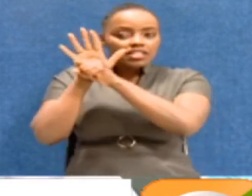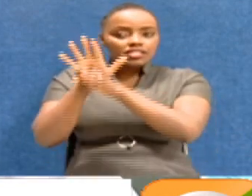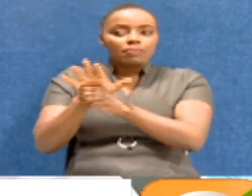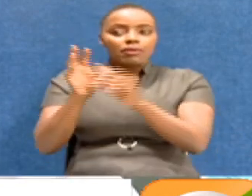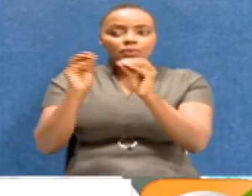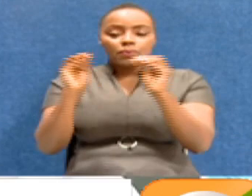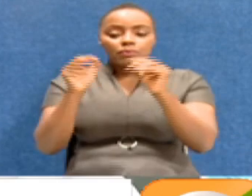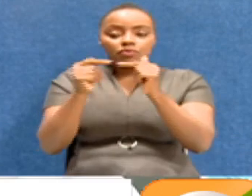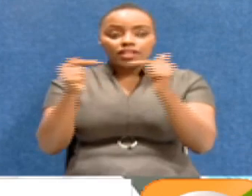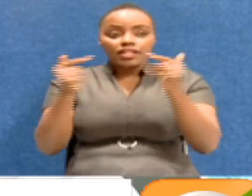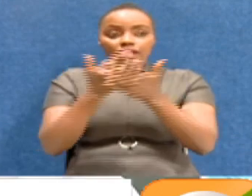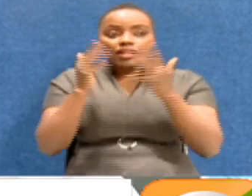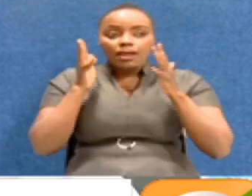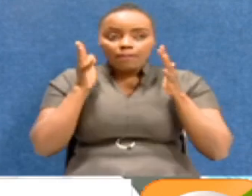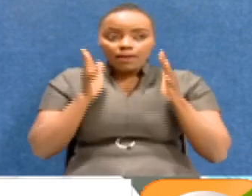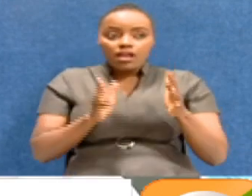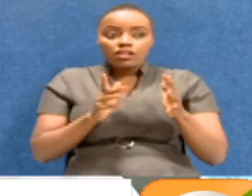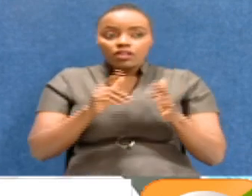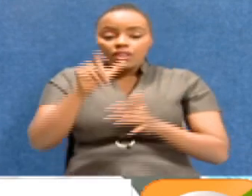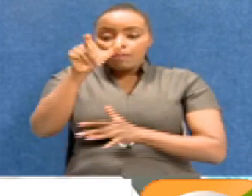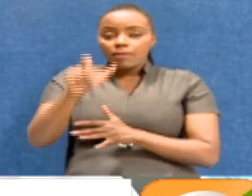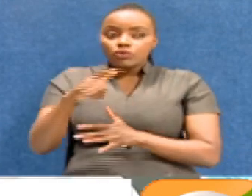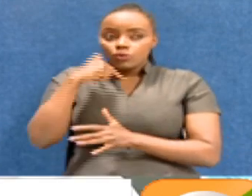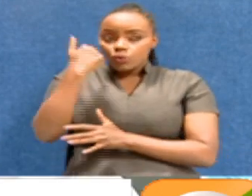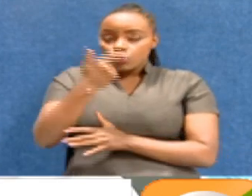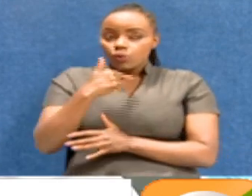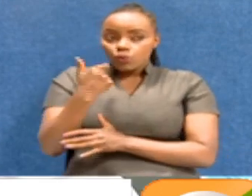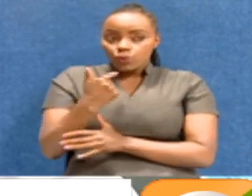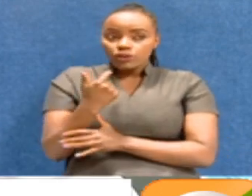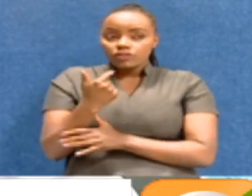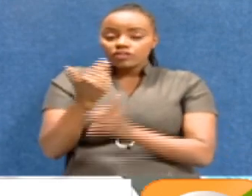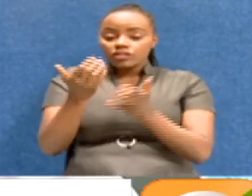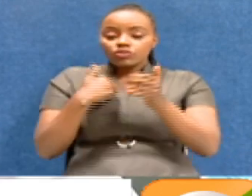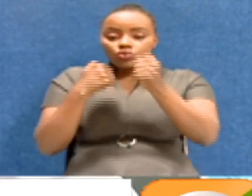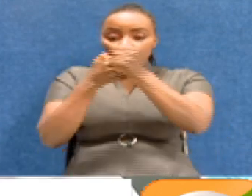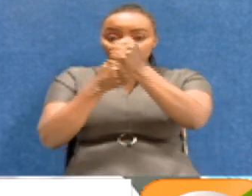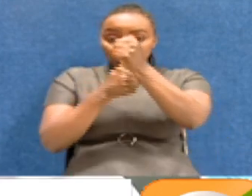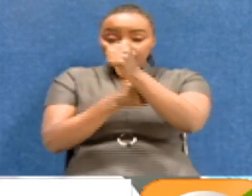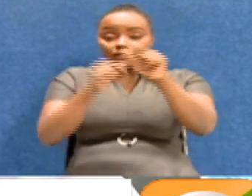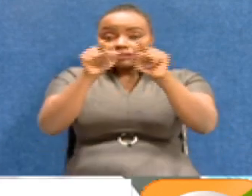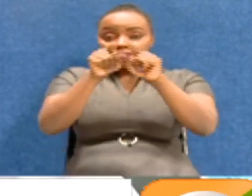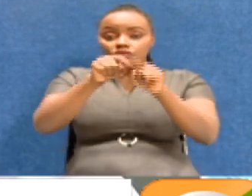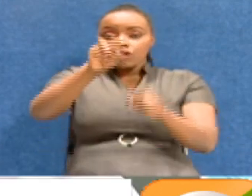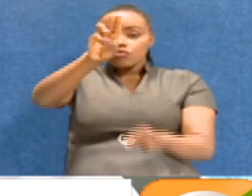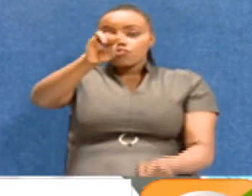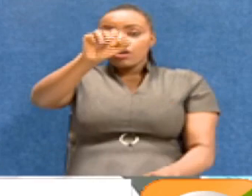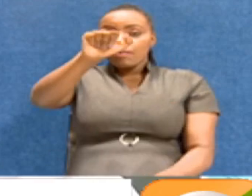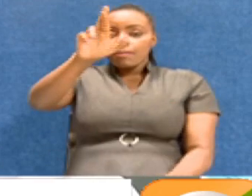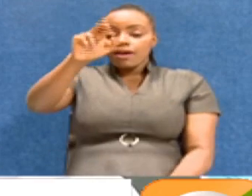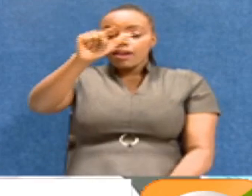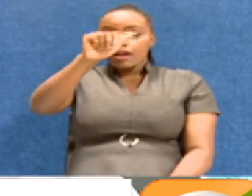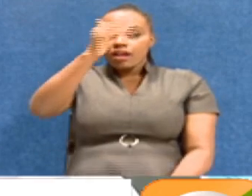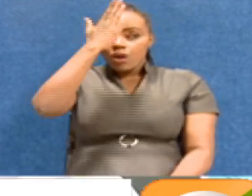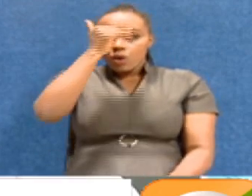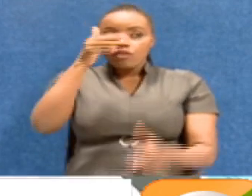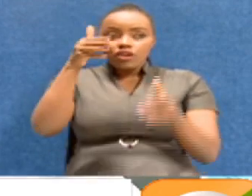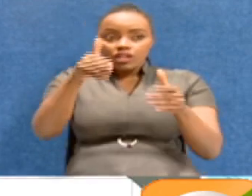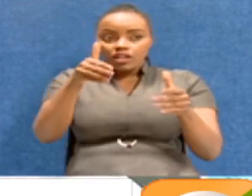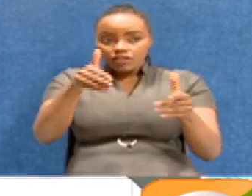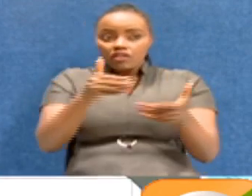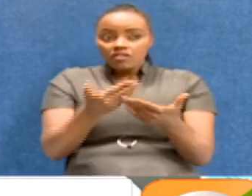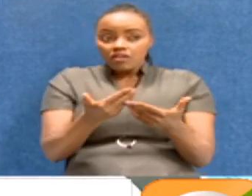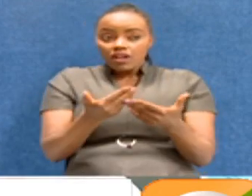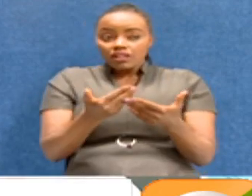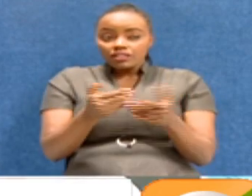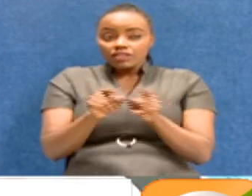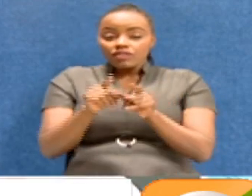against anyone. The one who remains deserves to have pillars like Maraga. He will be remembered for his courage and tenacity